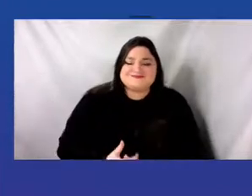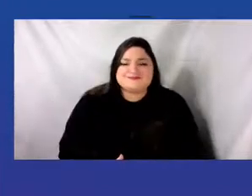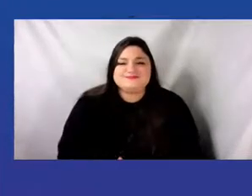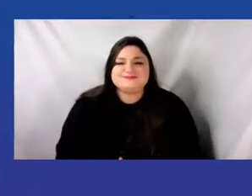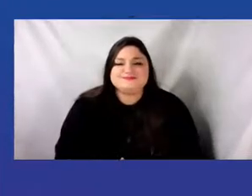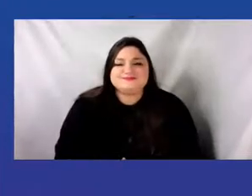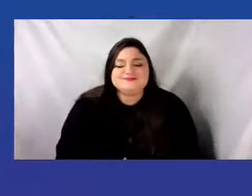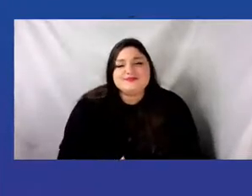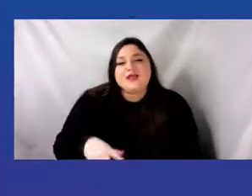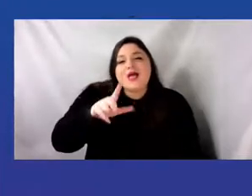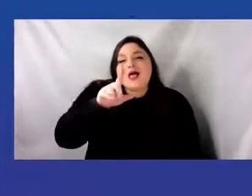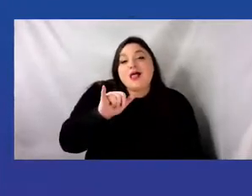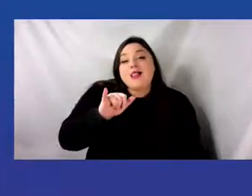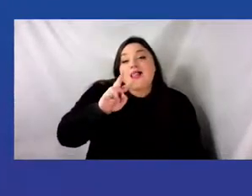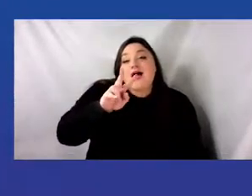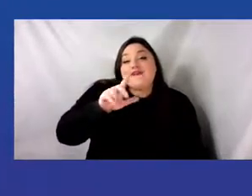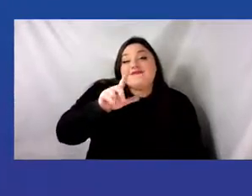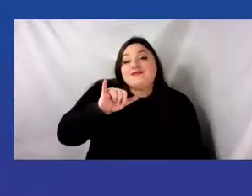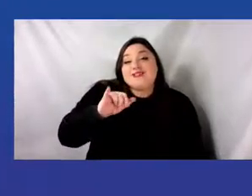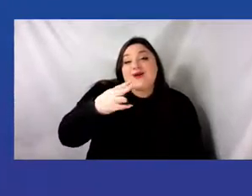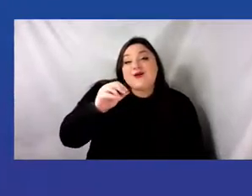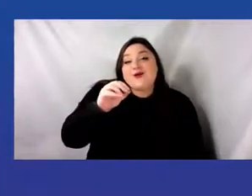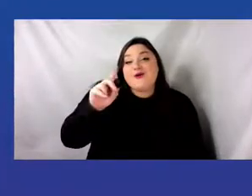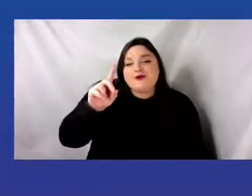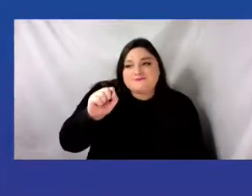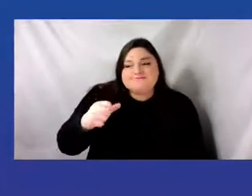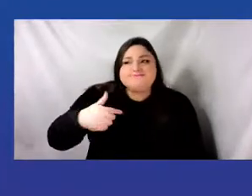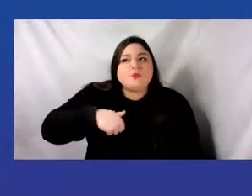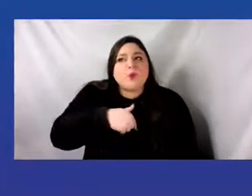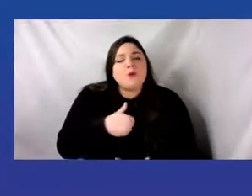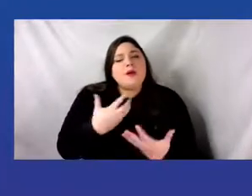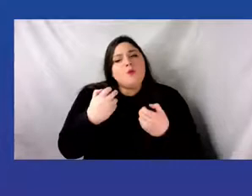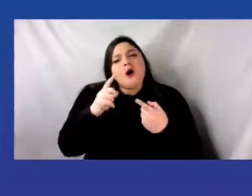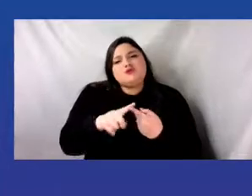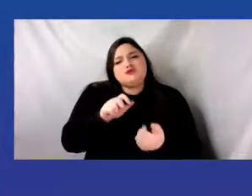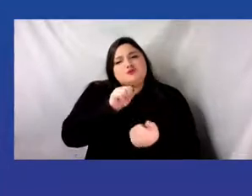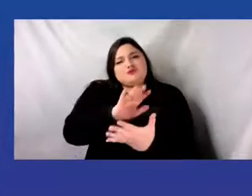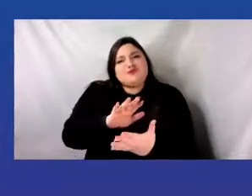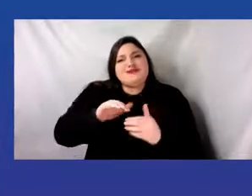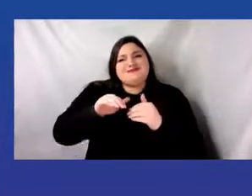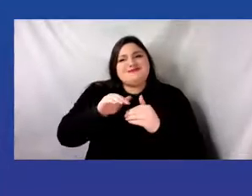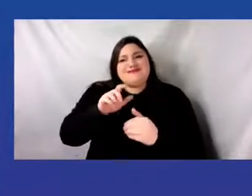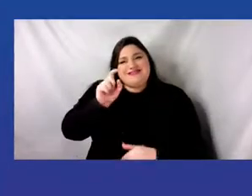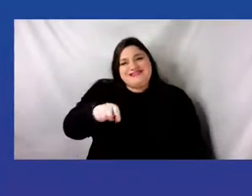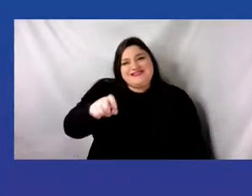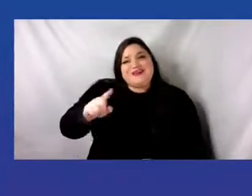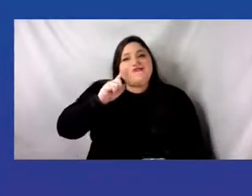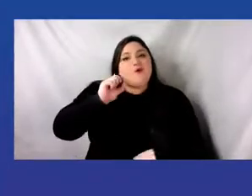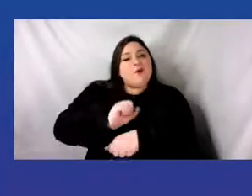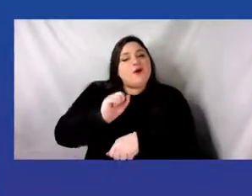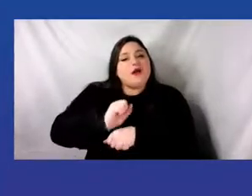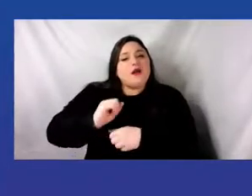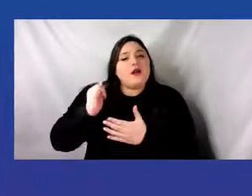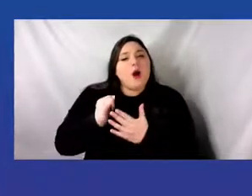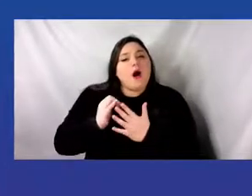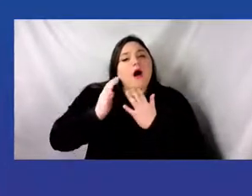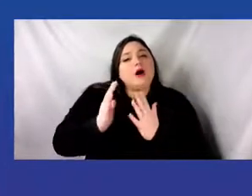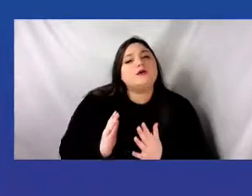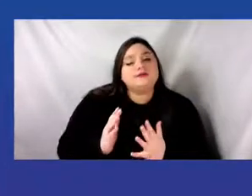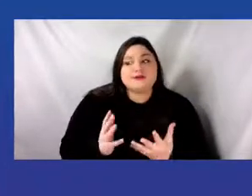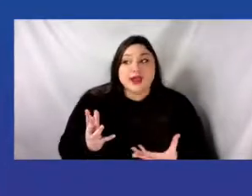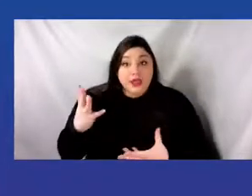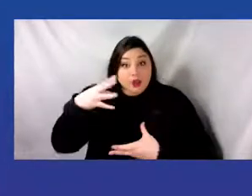Livelihoods. We asked, how do we address the needs of the working artist, including those of different generations?